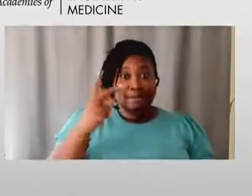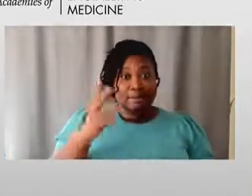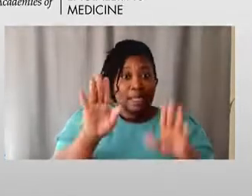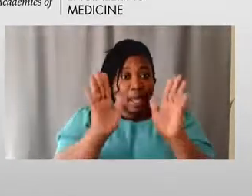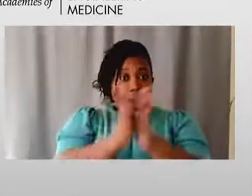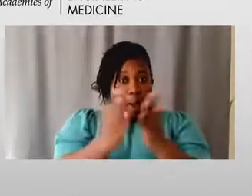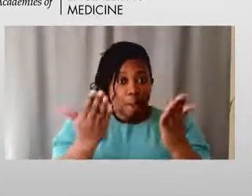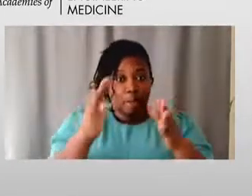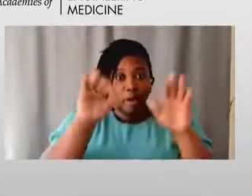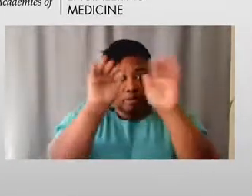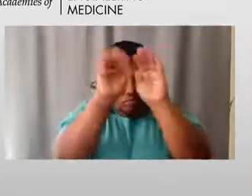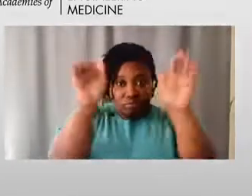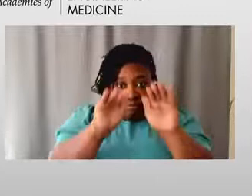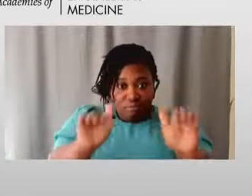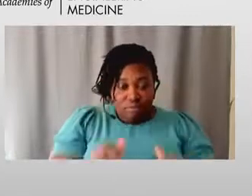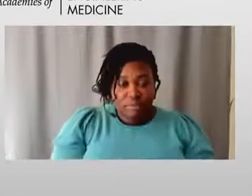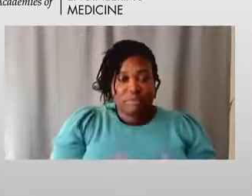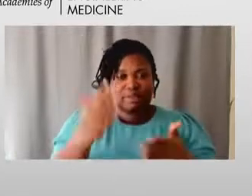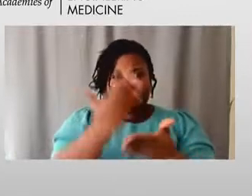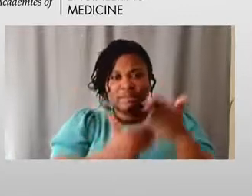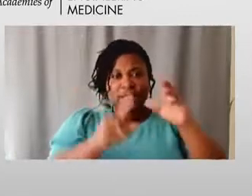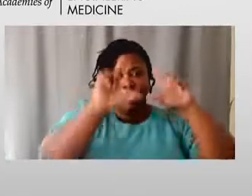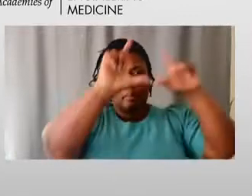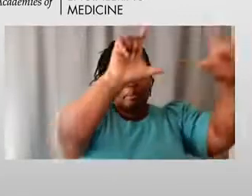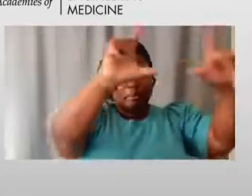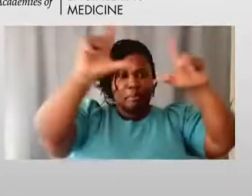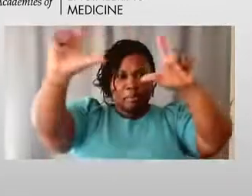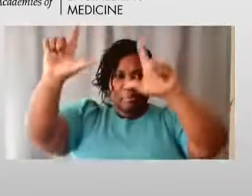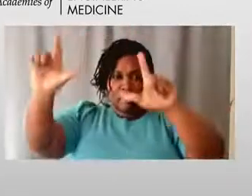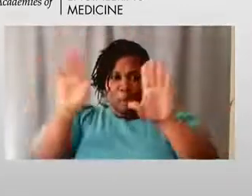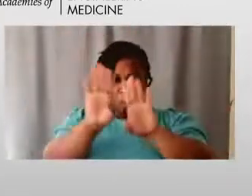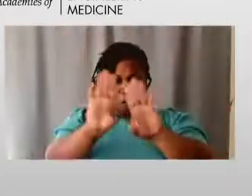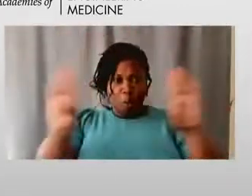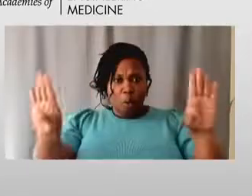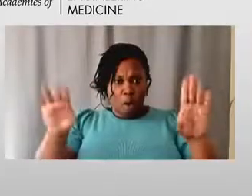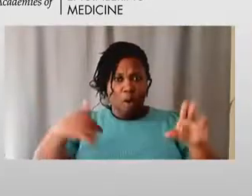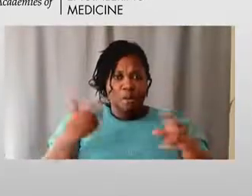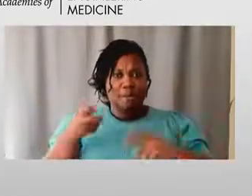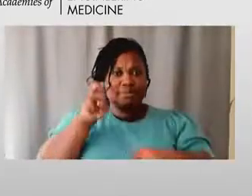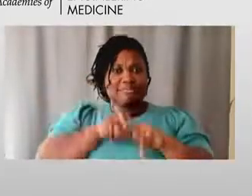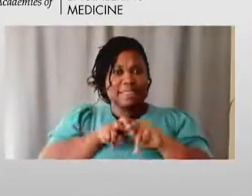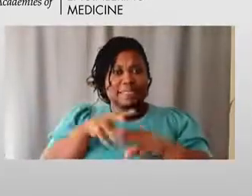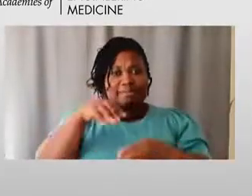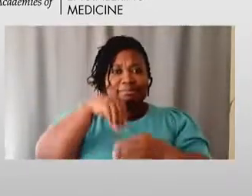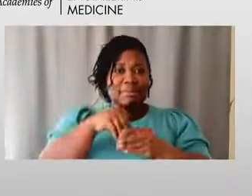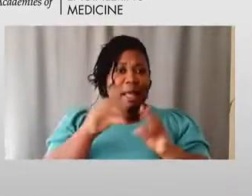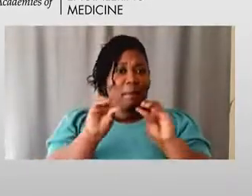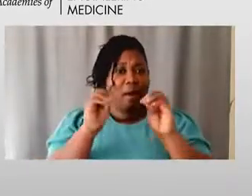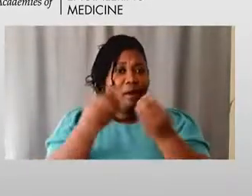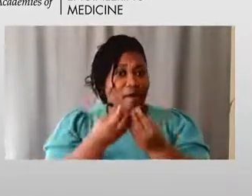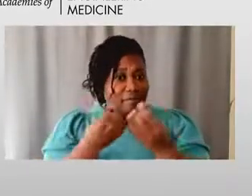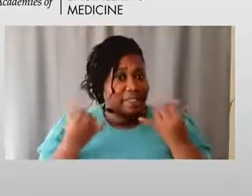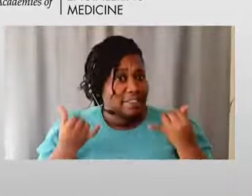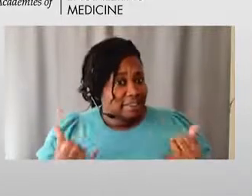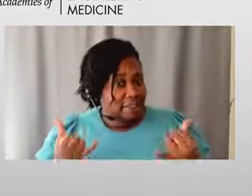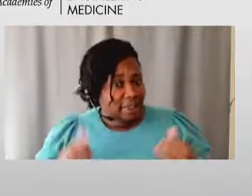and some plaques on the wall. I am sitting in my office today.